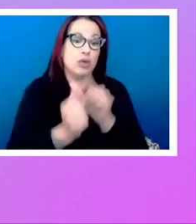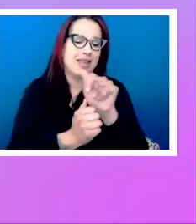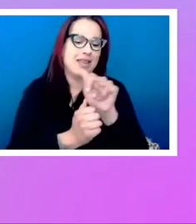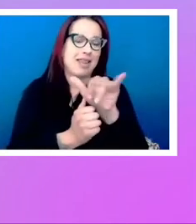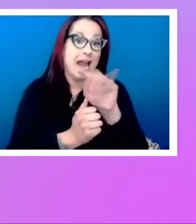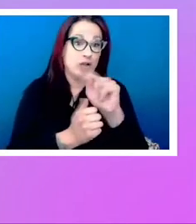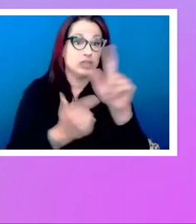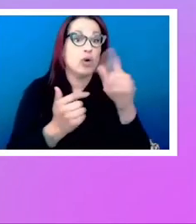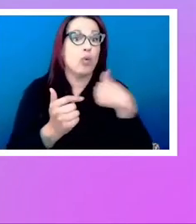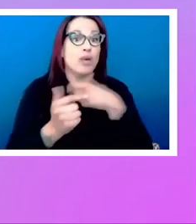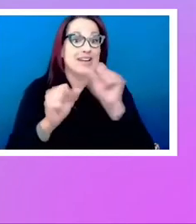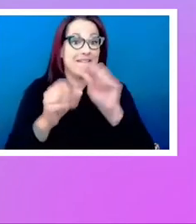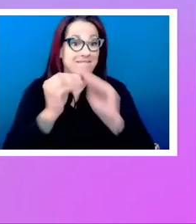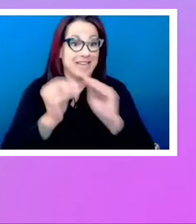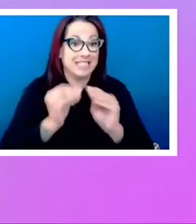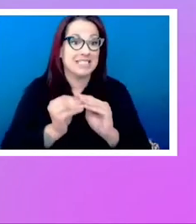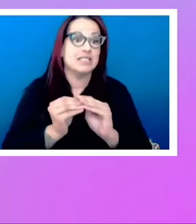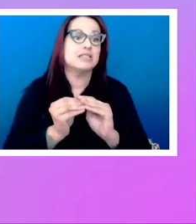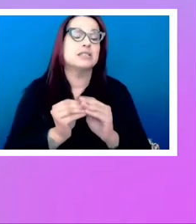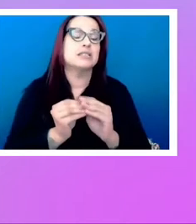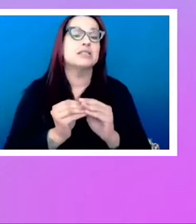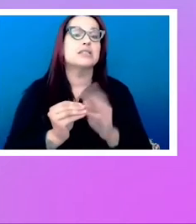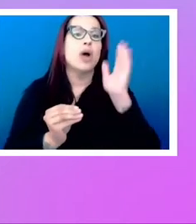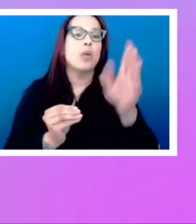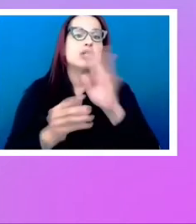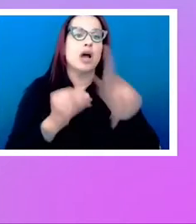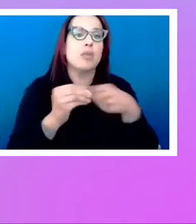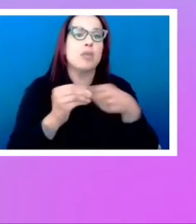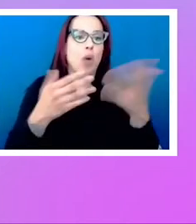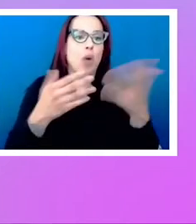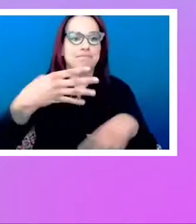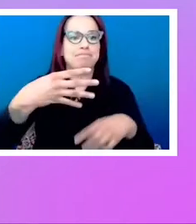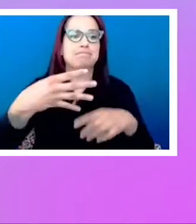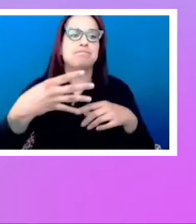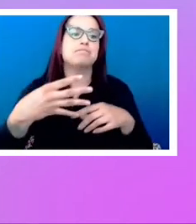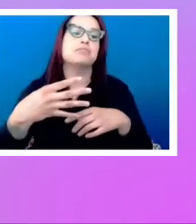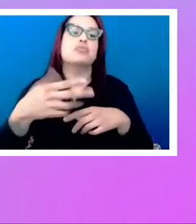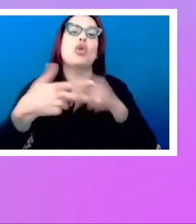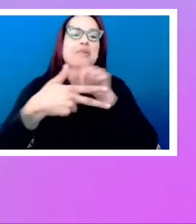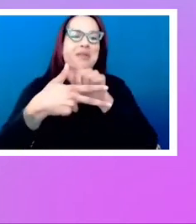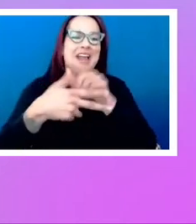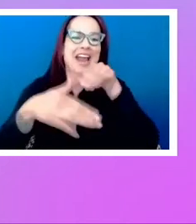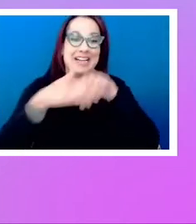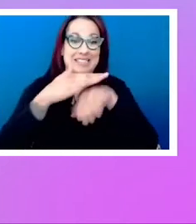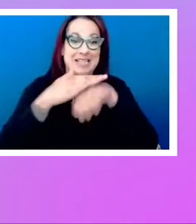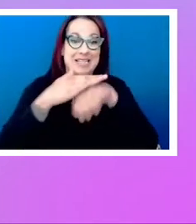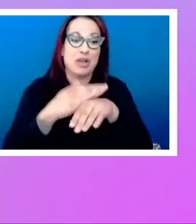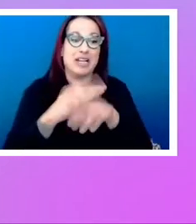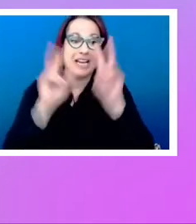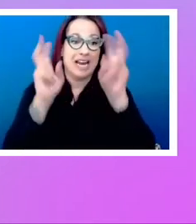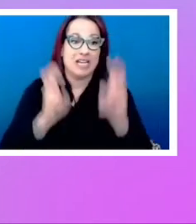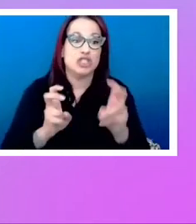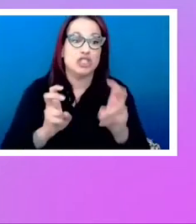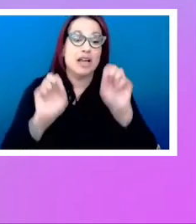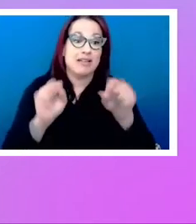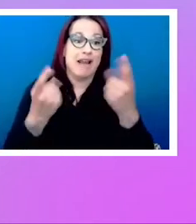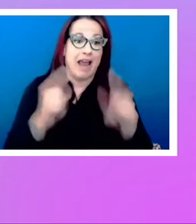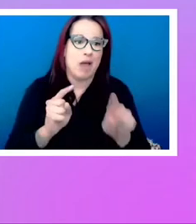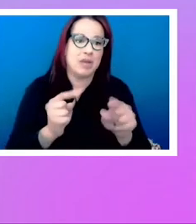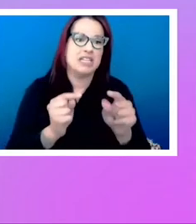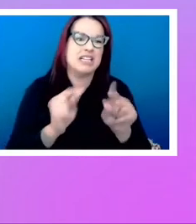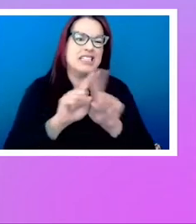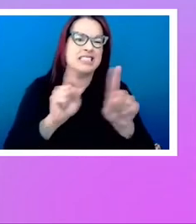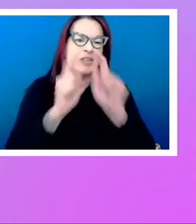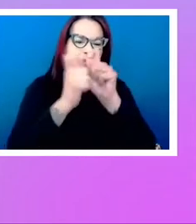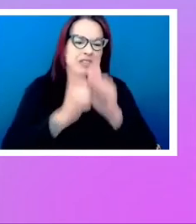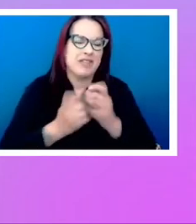So I've got a few things. I'm going to talk about the accessibility issues raised by new layout. So what specific things have we already identified as being